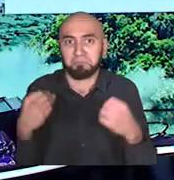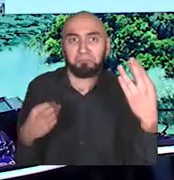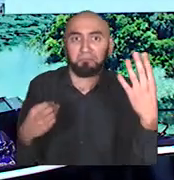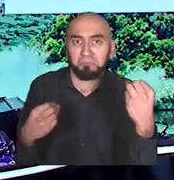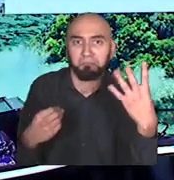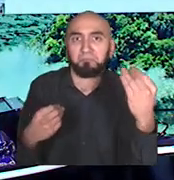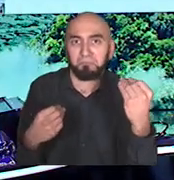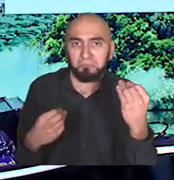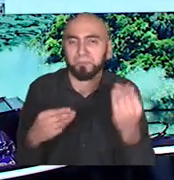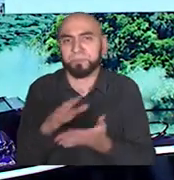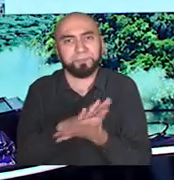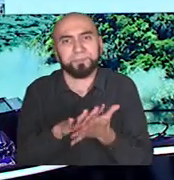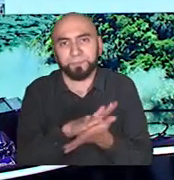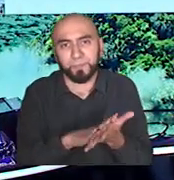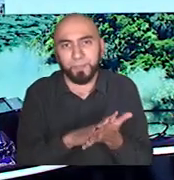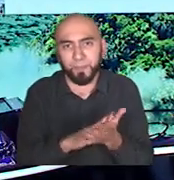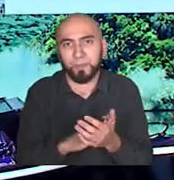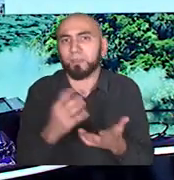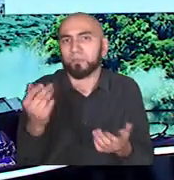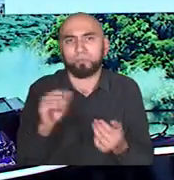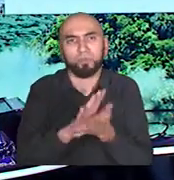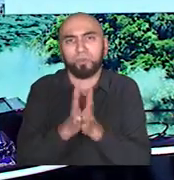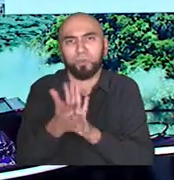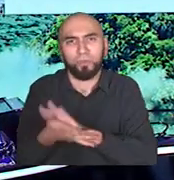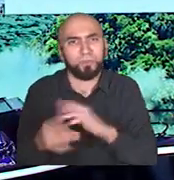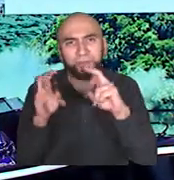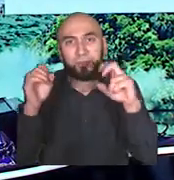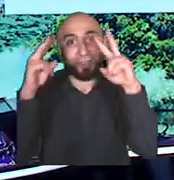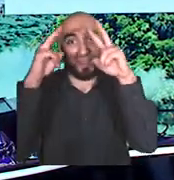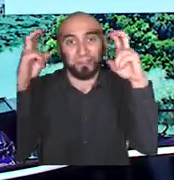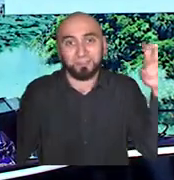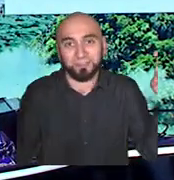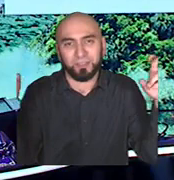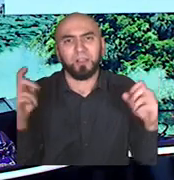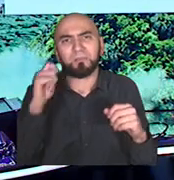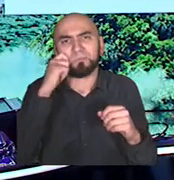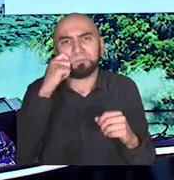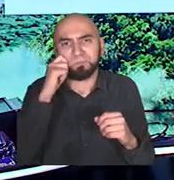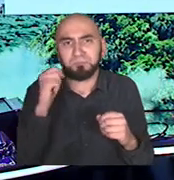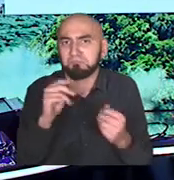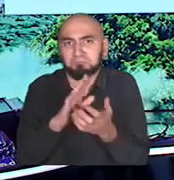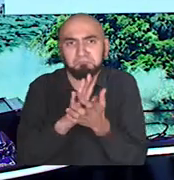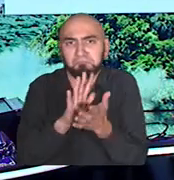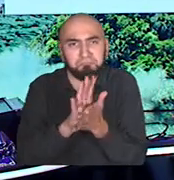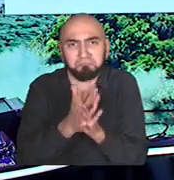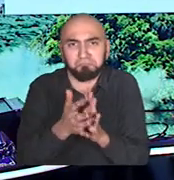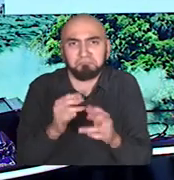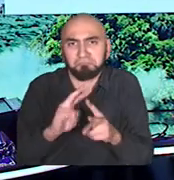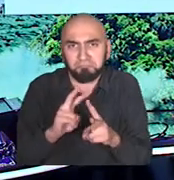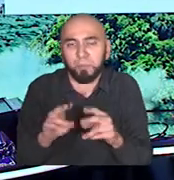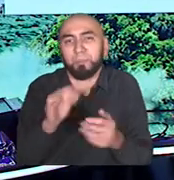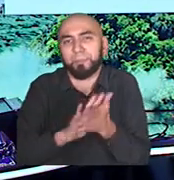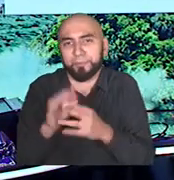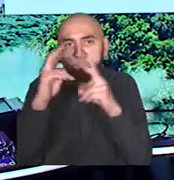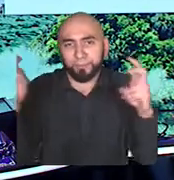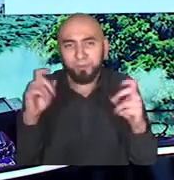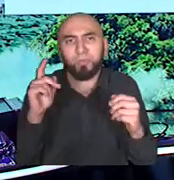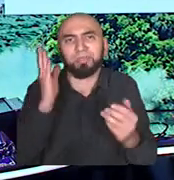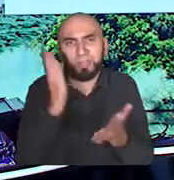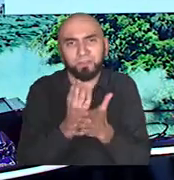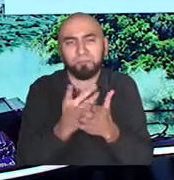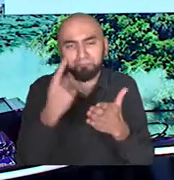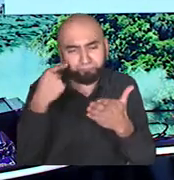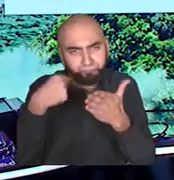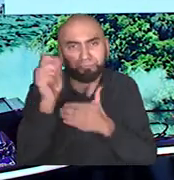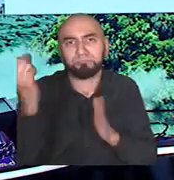The whole point of electricity was to be invisible. And if you're an electrician, you have to be certified to work with electricity. It's